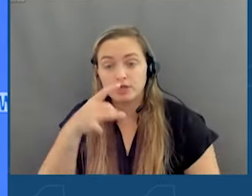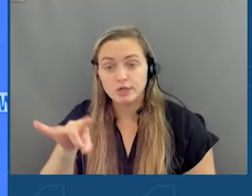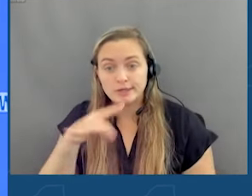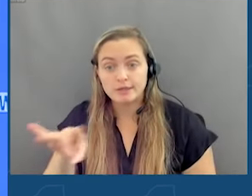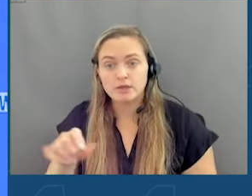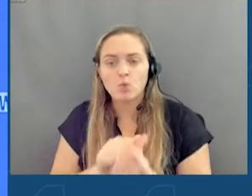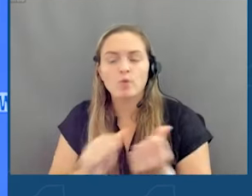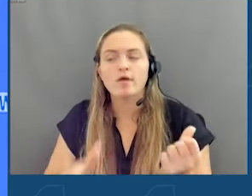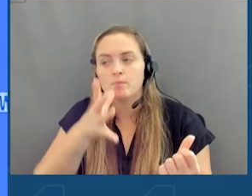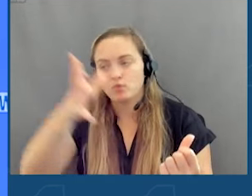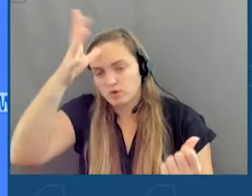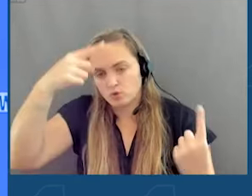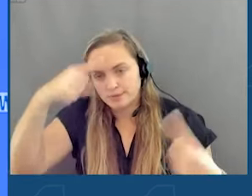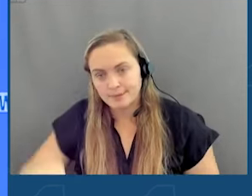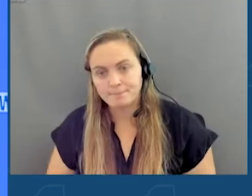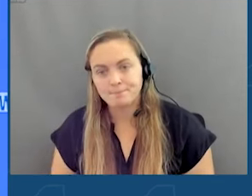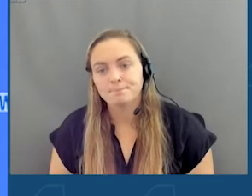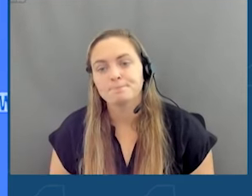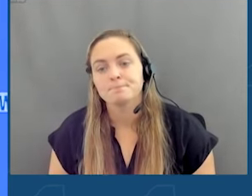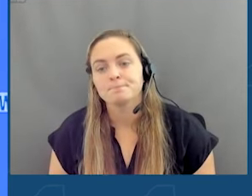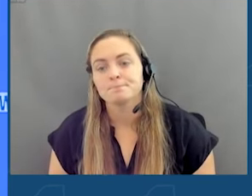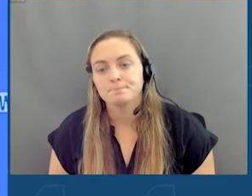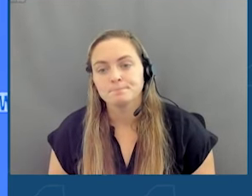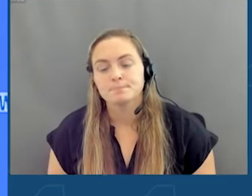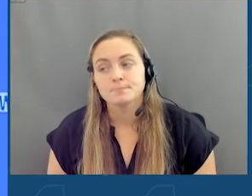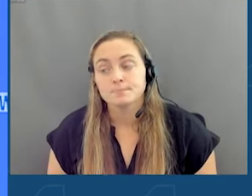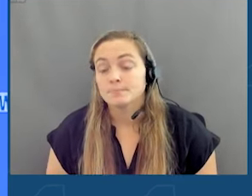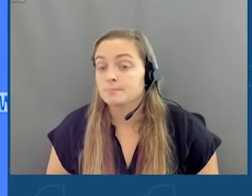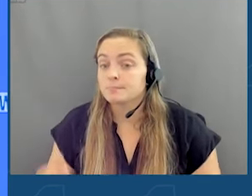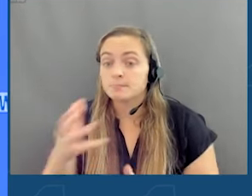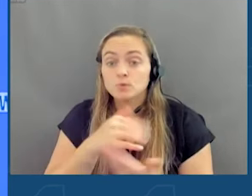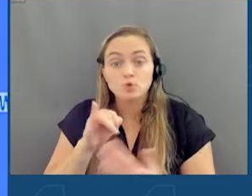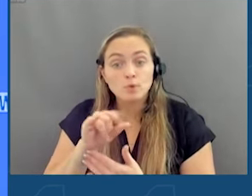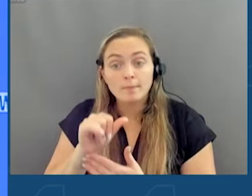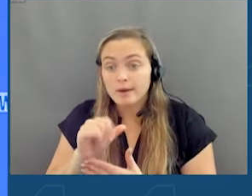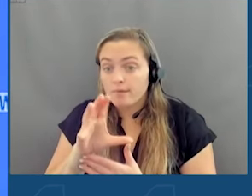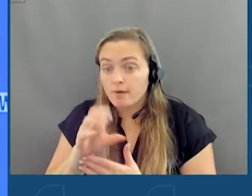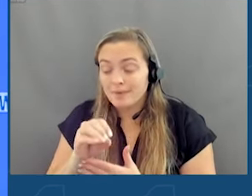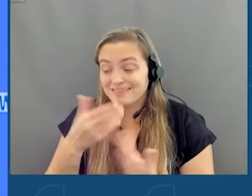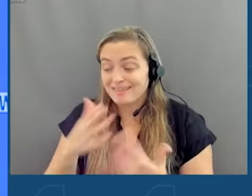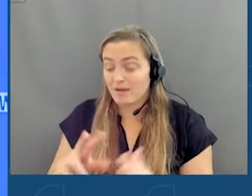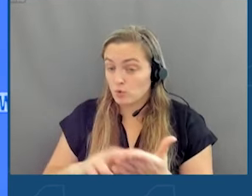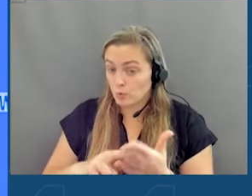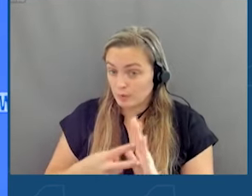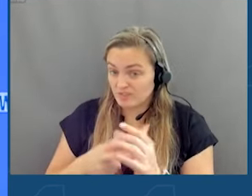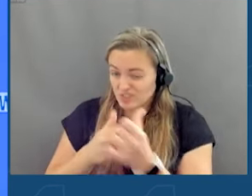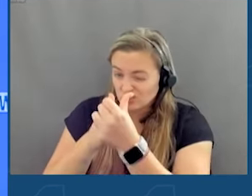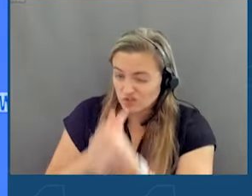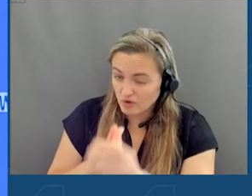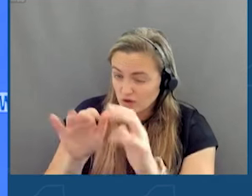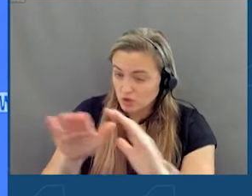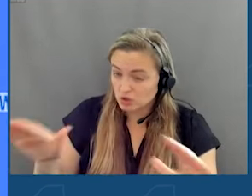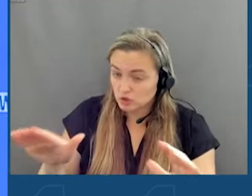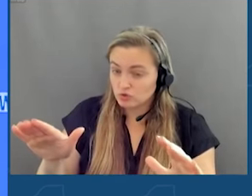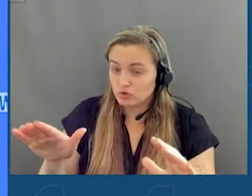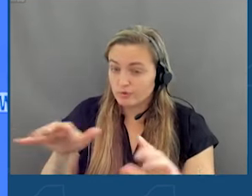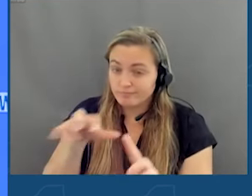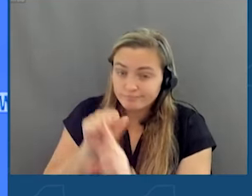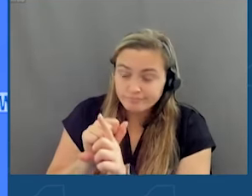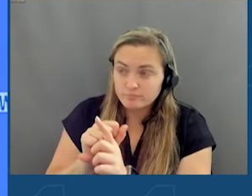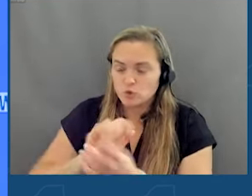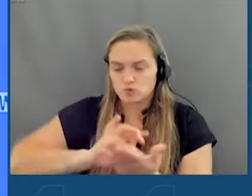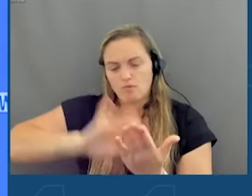parental consent. No longer will social media companies be allowed to purposefully trap children into endless scrolling